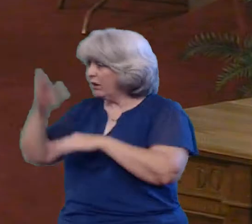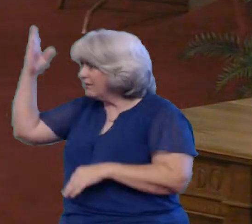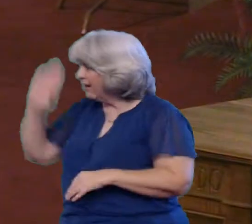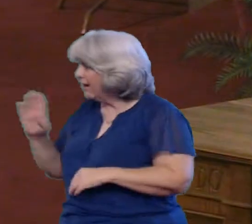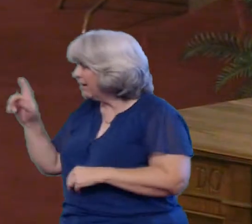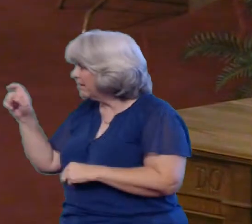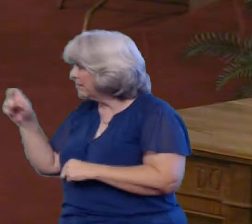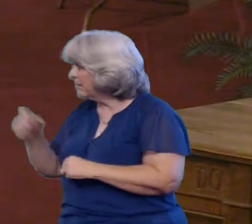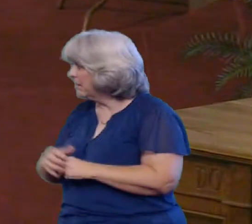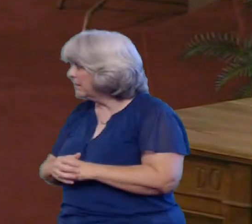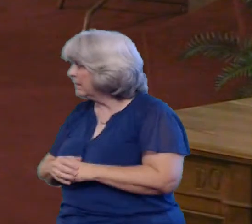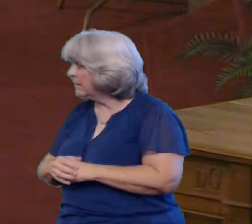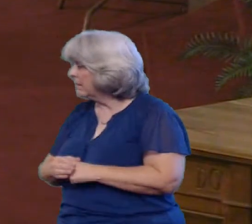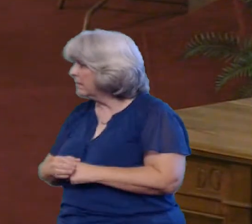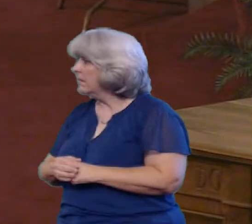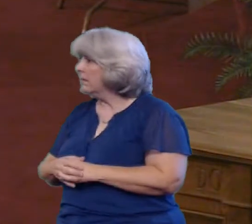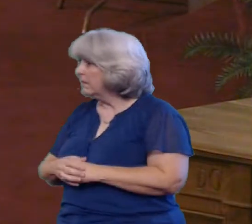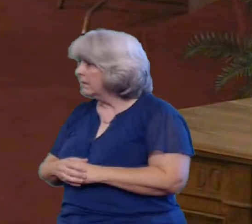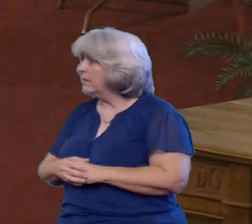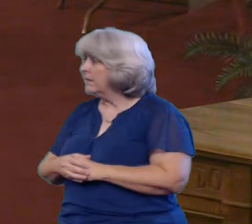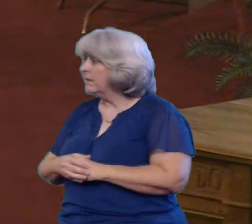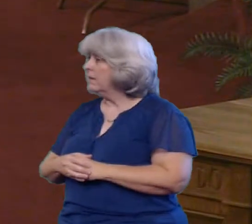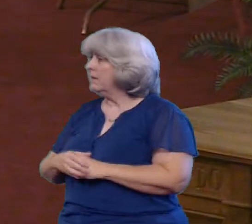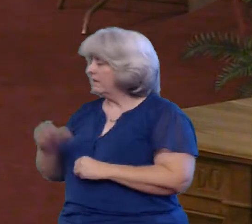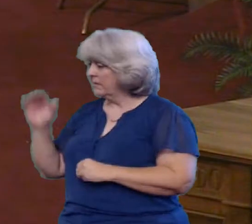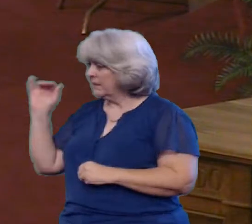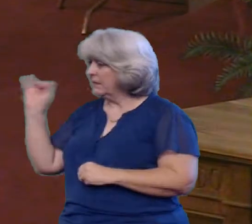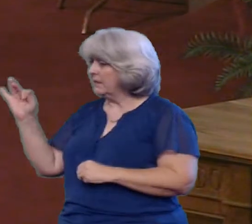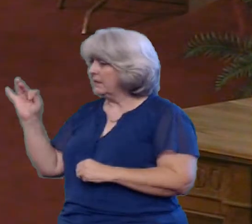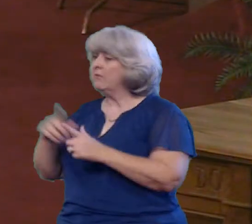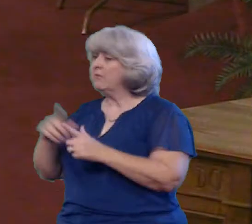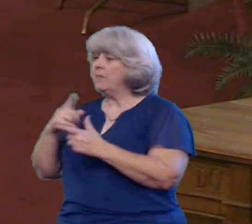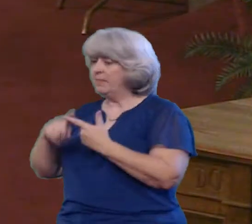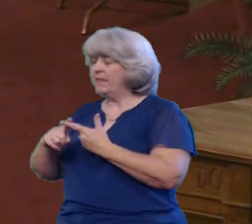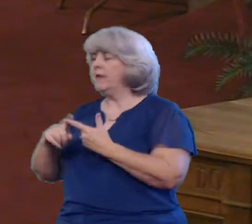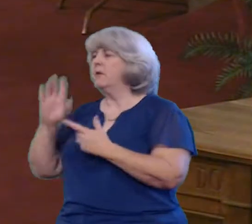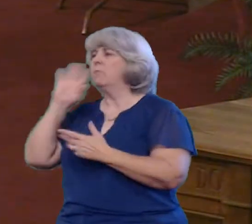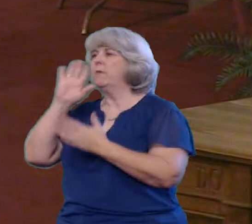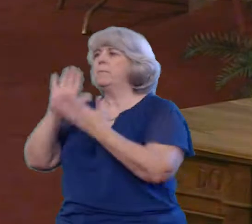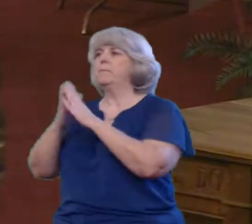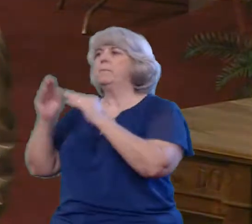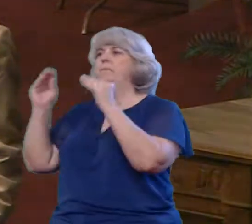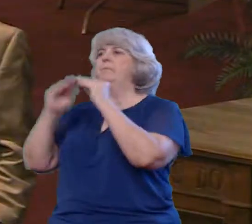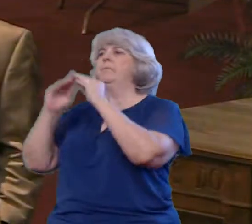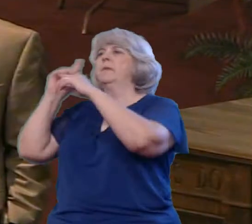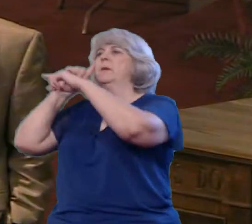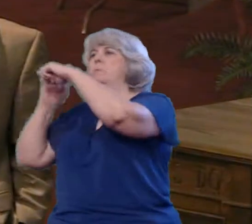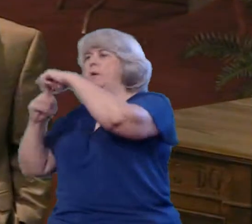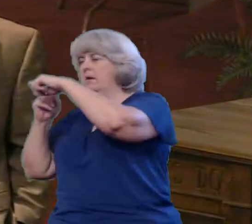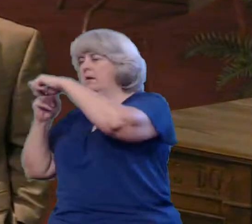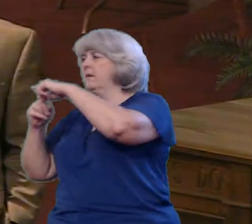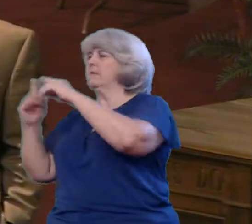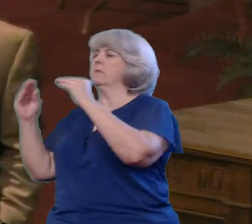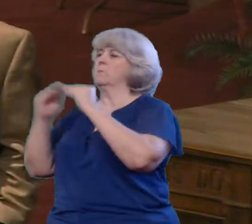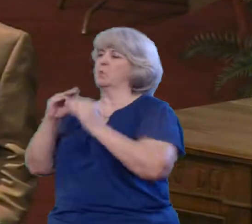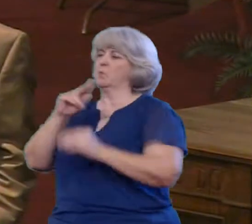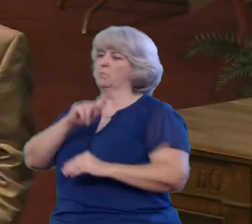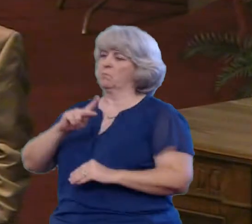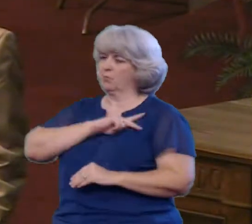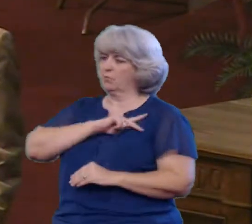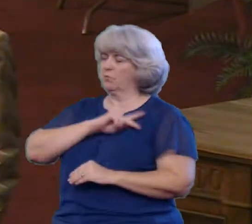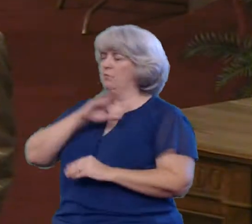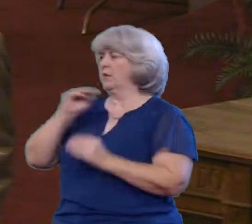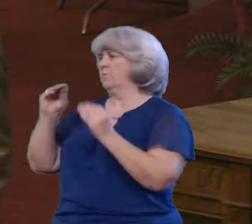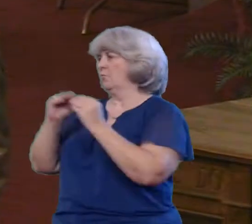And if so then like we've talked about with three points tonight Our families will be more positive More personal And more